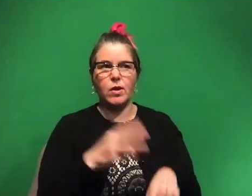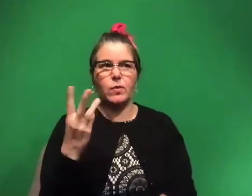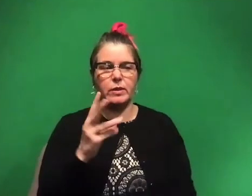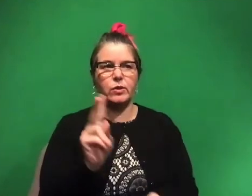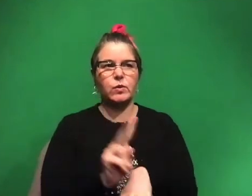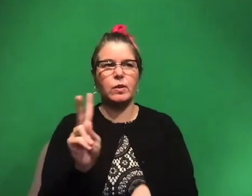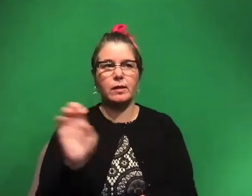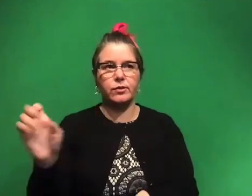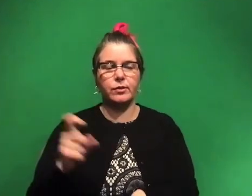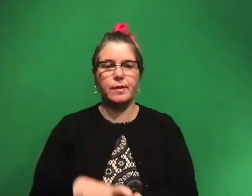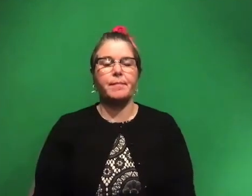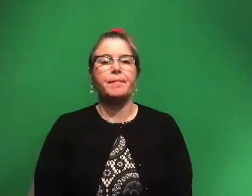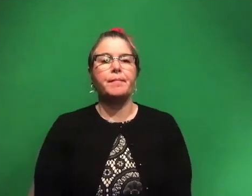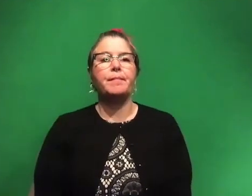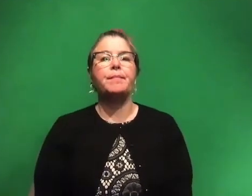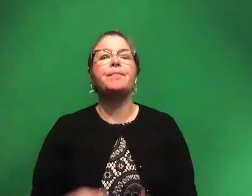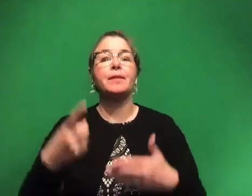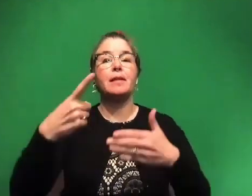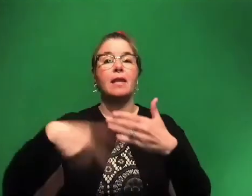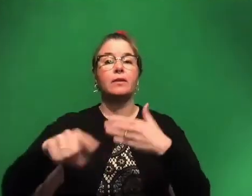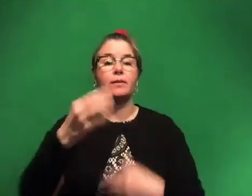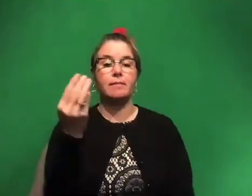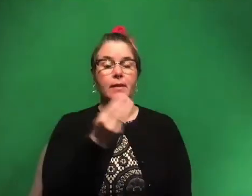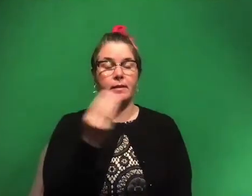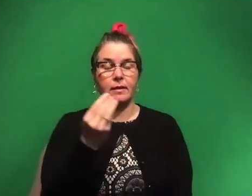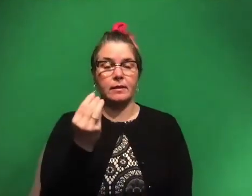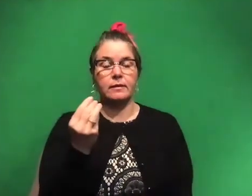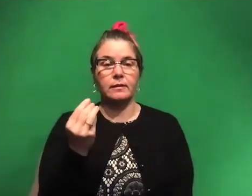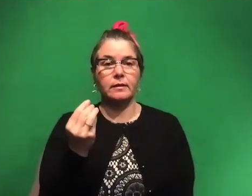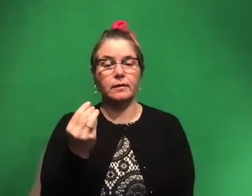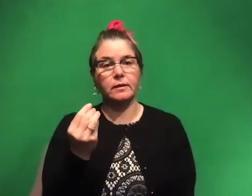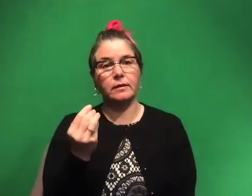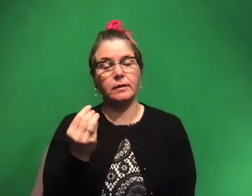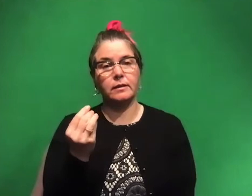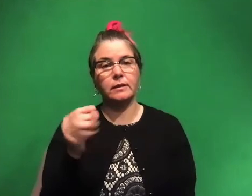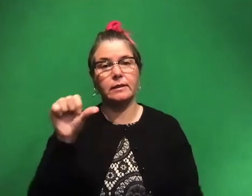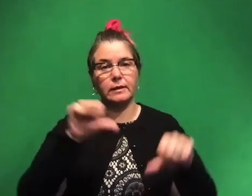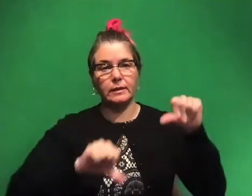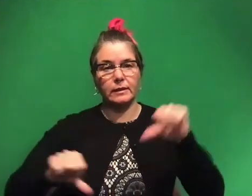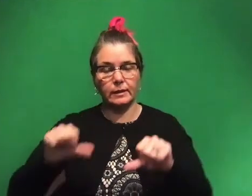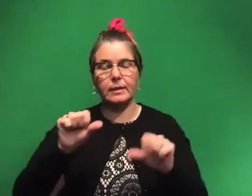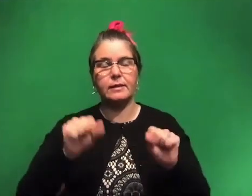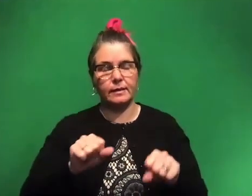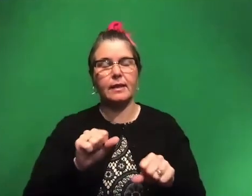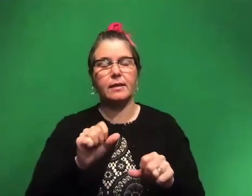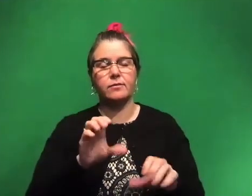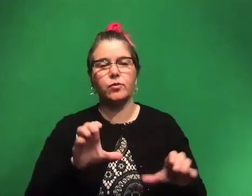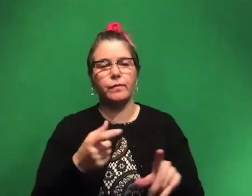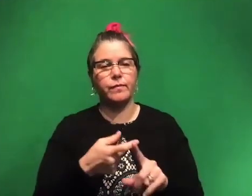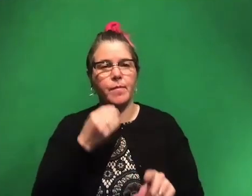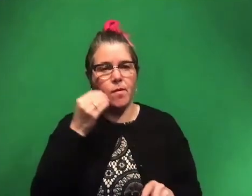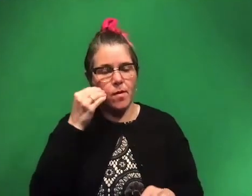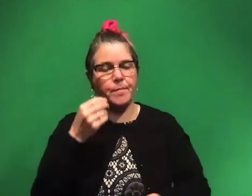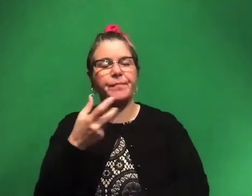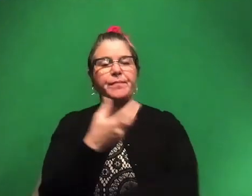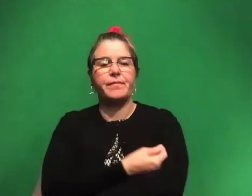.m. Eastern. Um, and then next week, Monday, we've got, uh, science that you can do from home. Uh, and then vaccines on